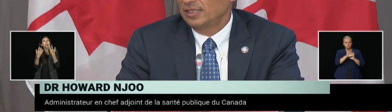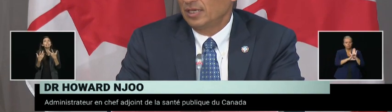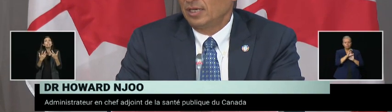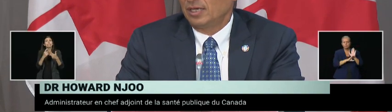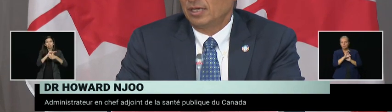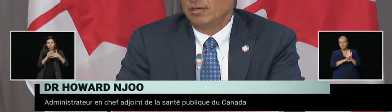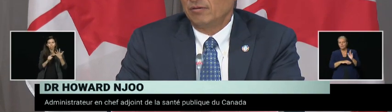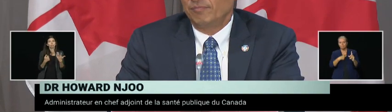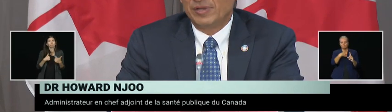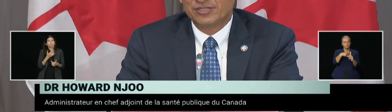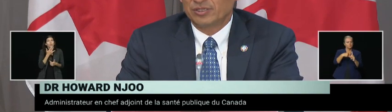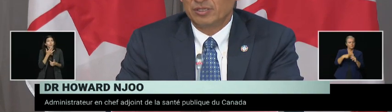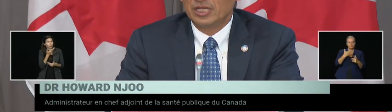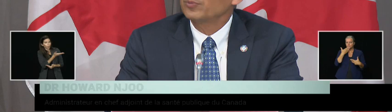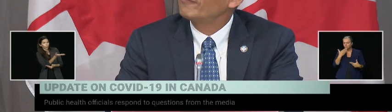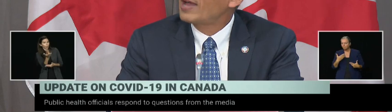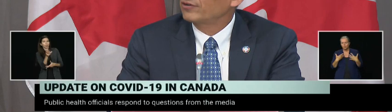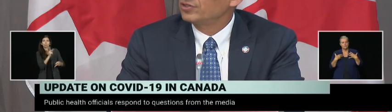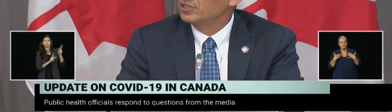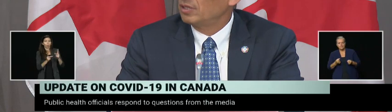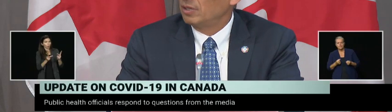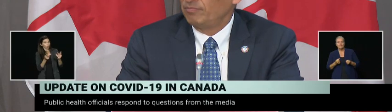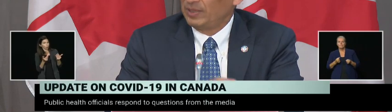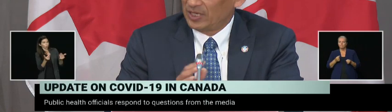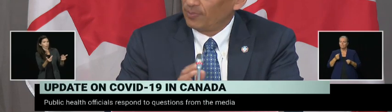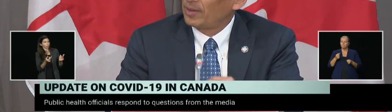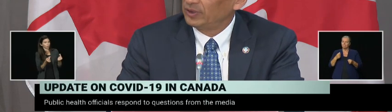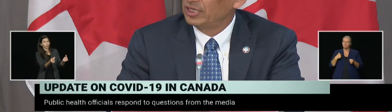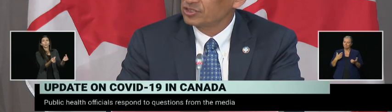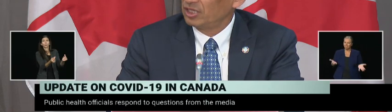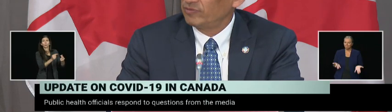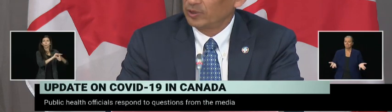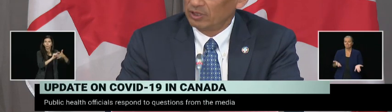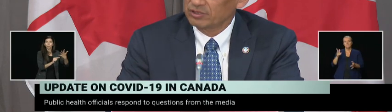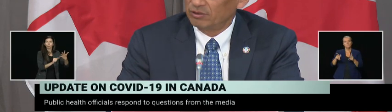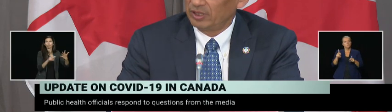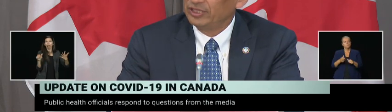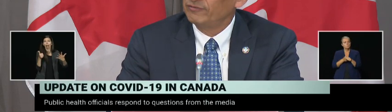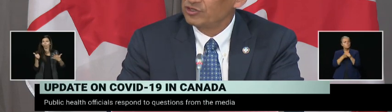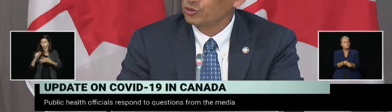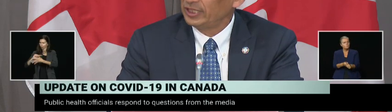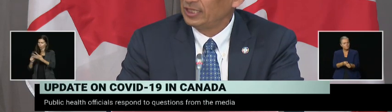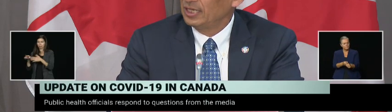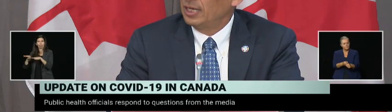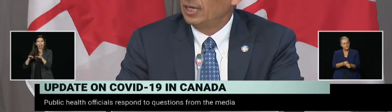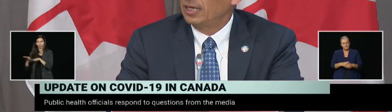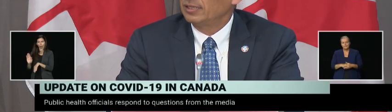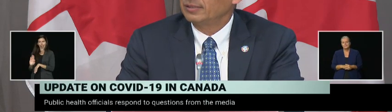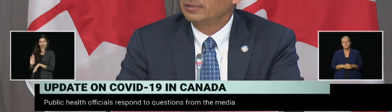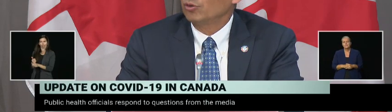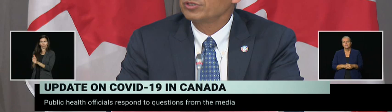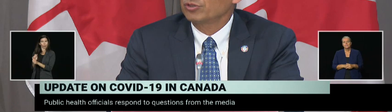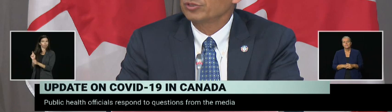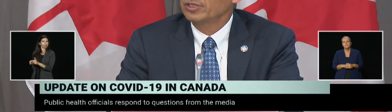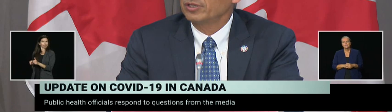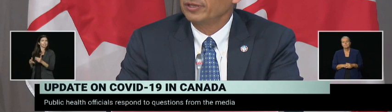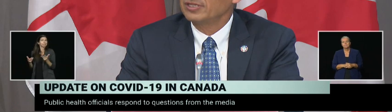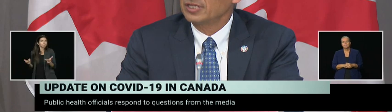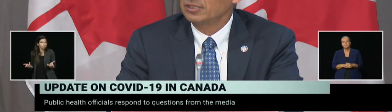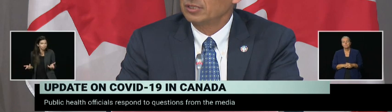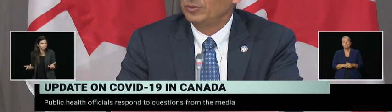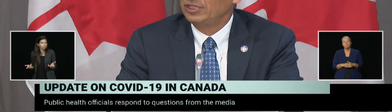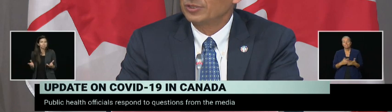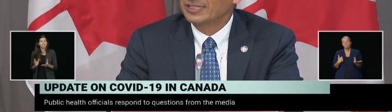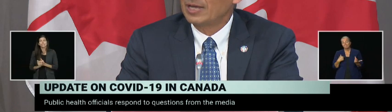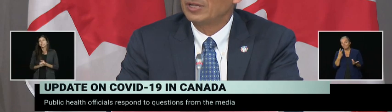that based on a number of factors, maybe at a population level, but also individually, those are the